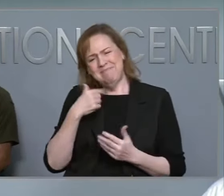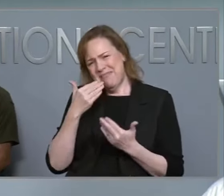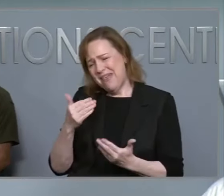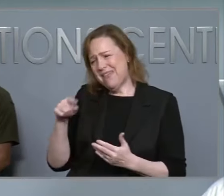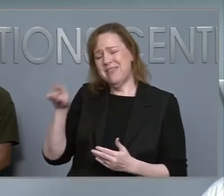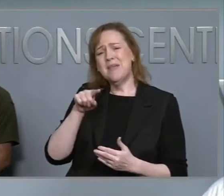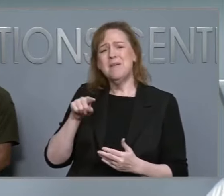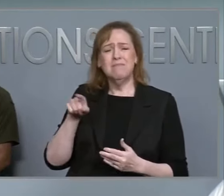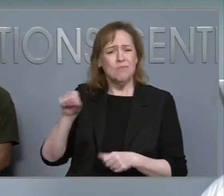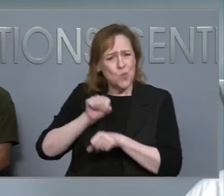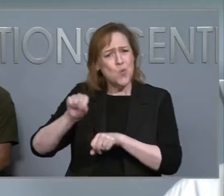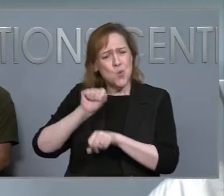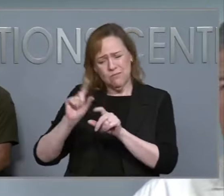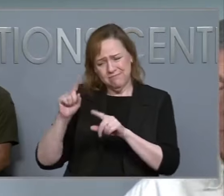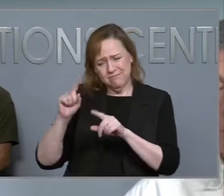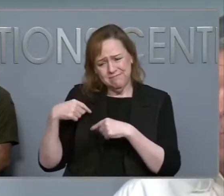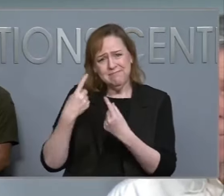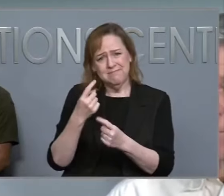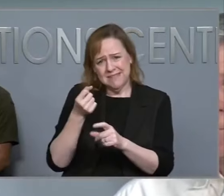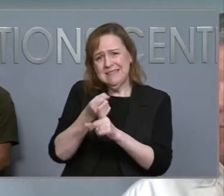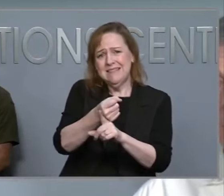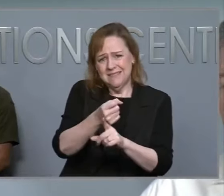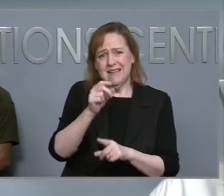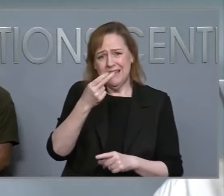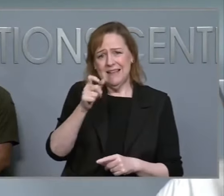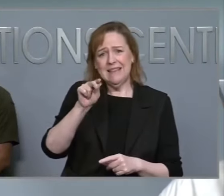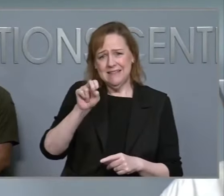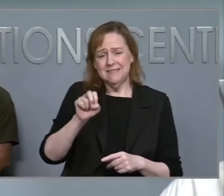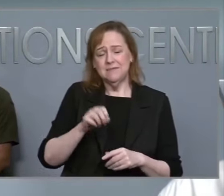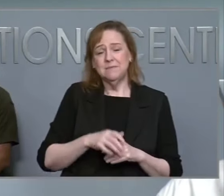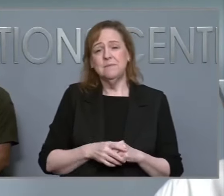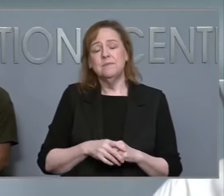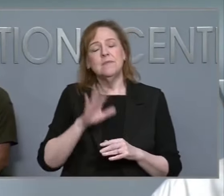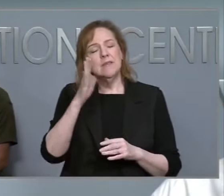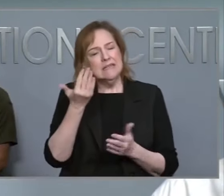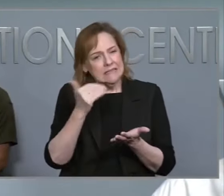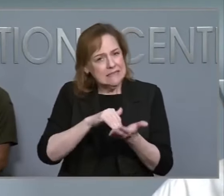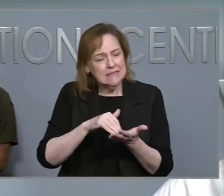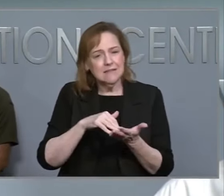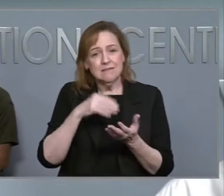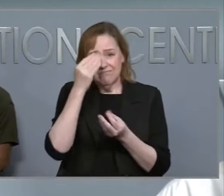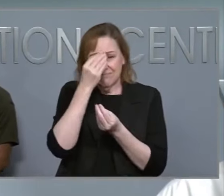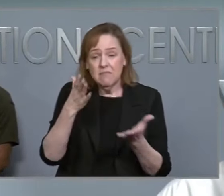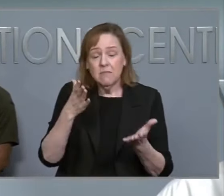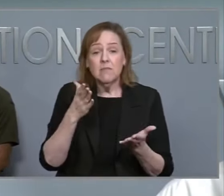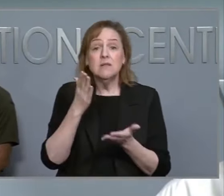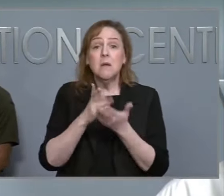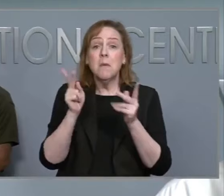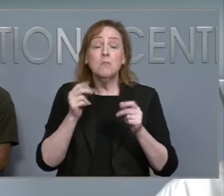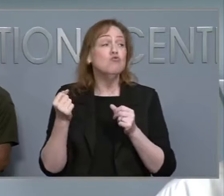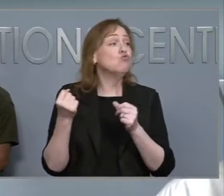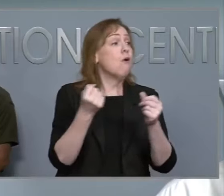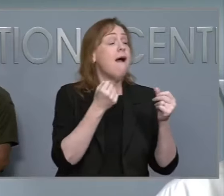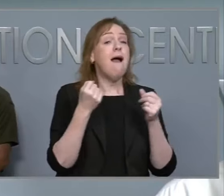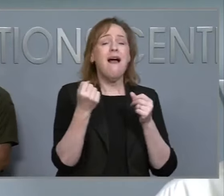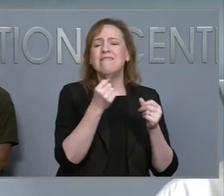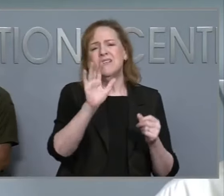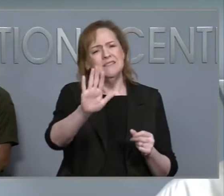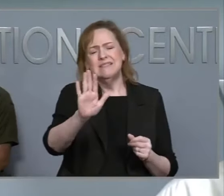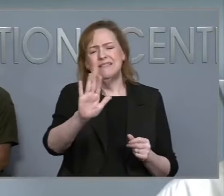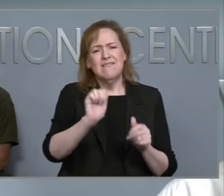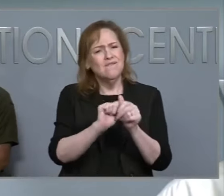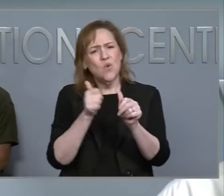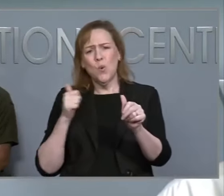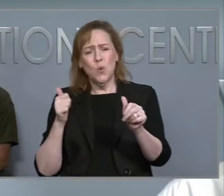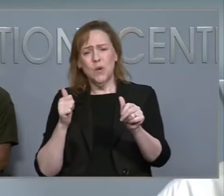I want to also mention that unnecessary travel is hindering our crews from doing the work to get the roads reopened. Our